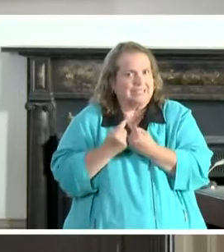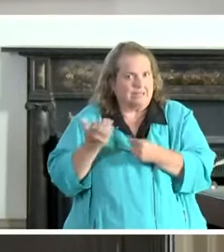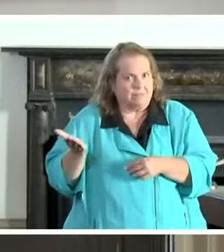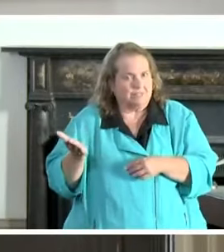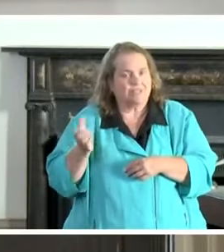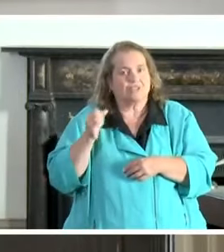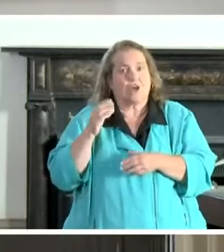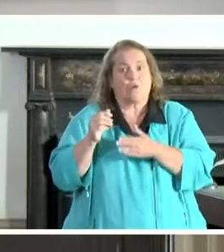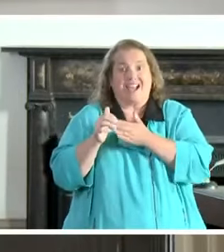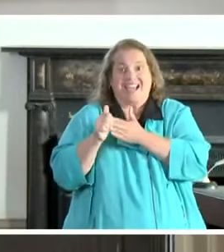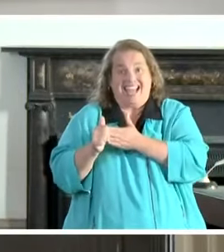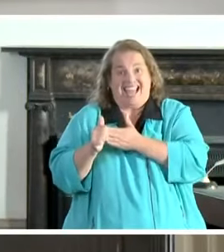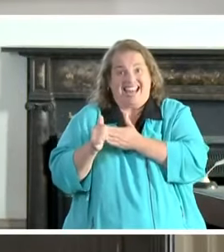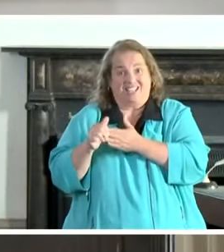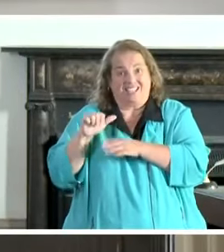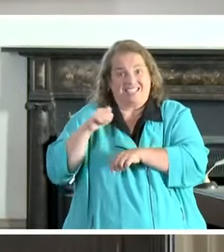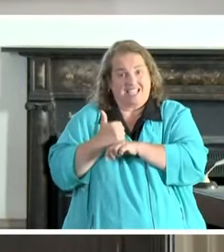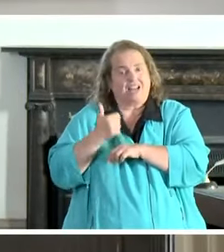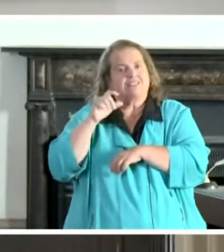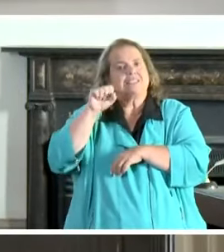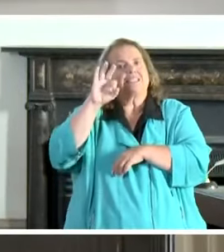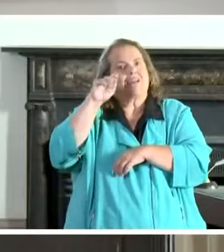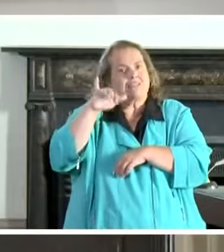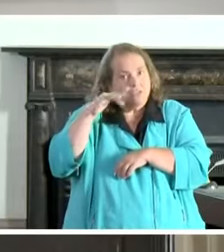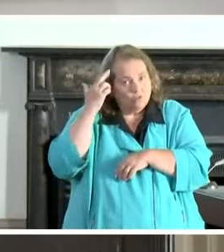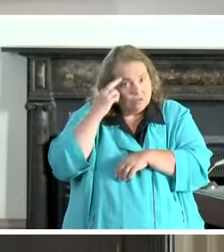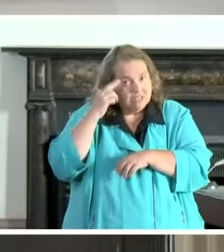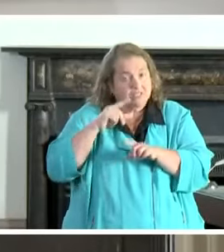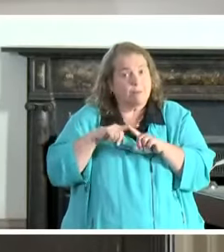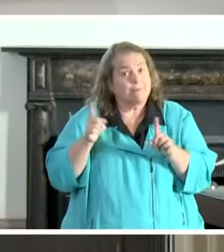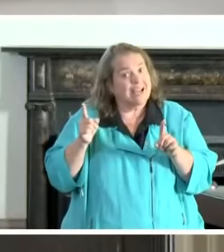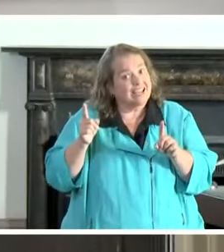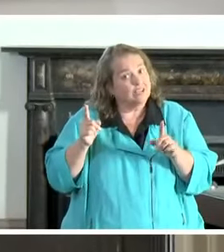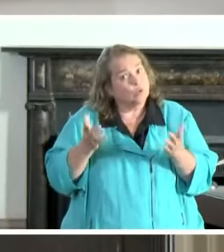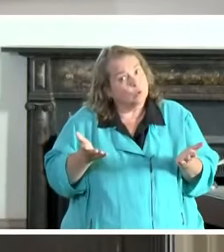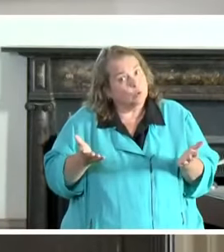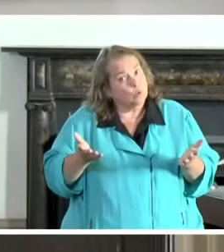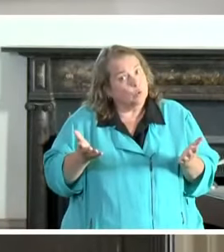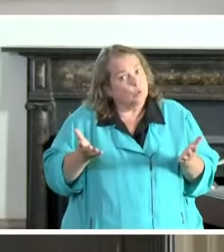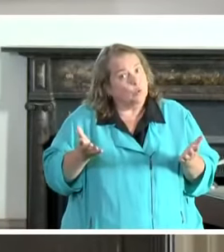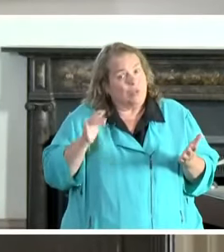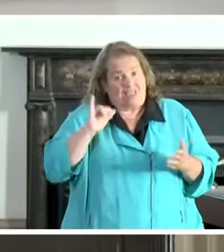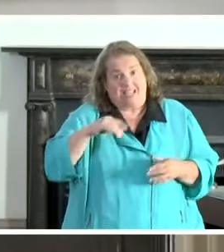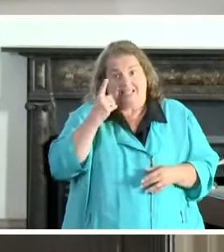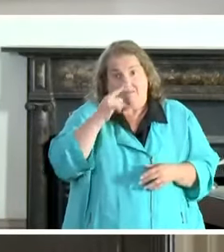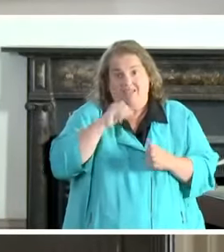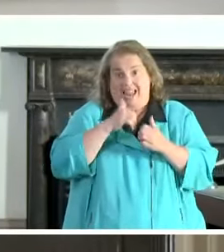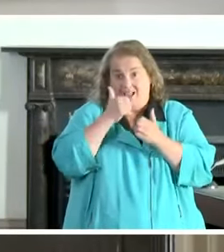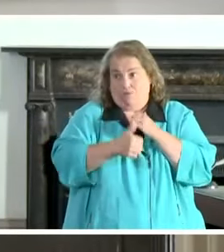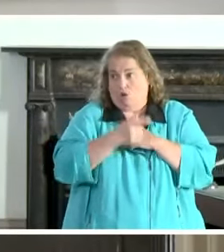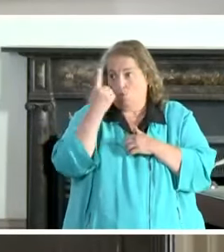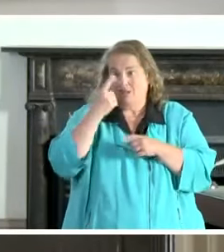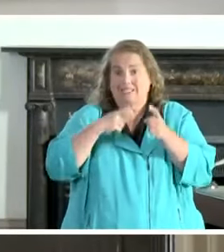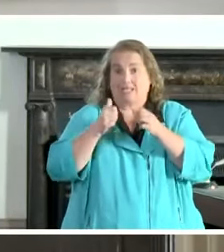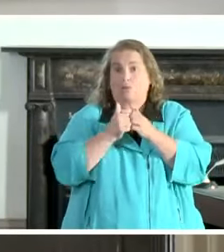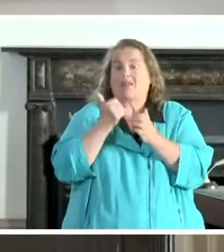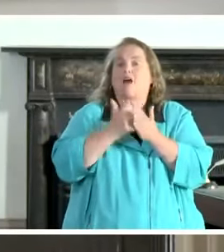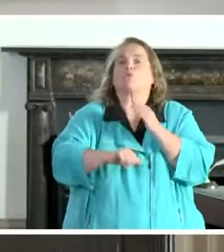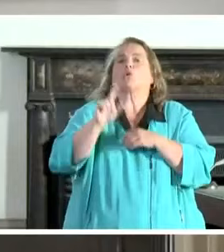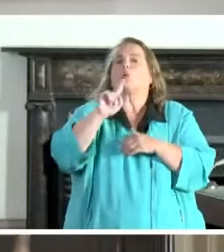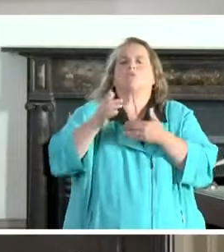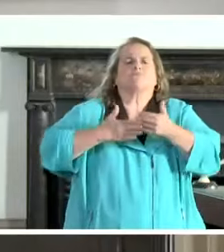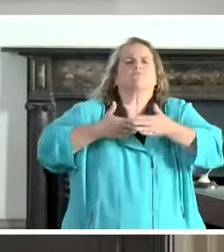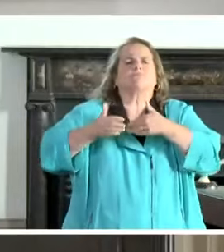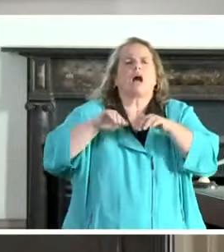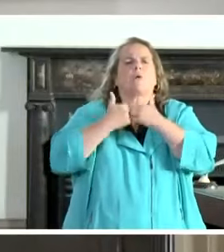guidelines that are in place are obviously for safety reasons. But, you know, this is something that everyone is dealing with everywhere, regardless of how